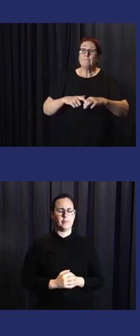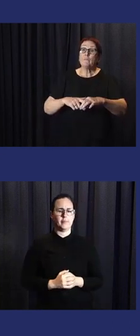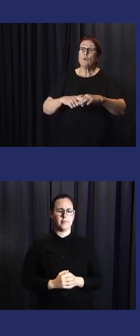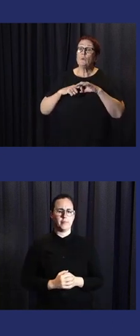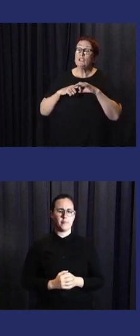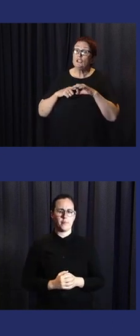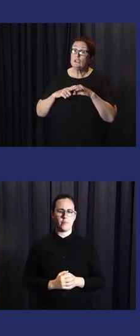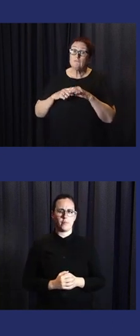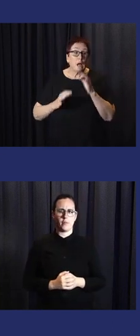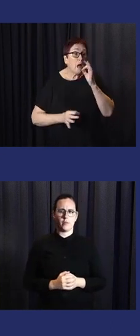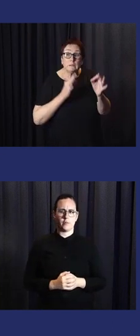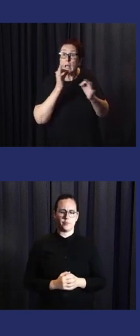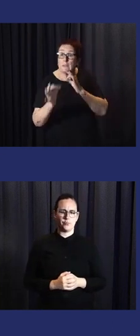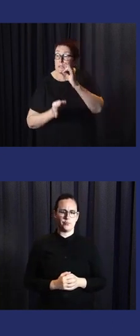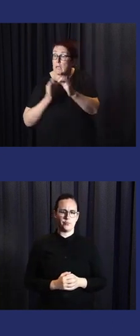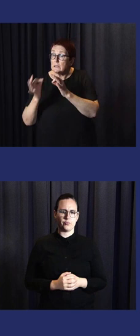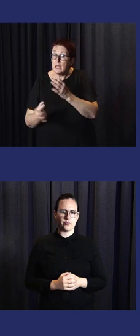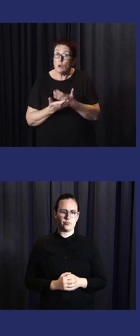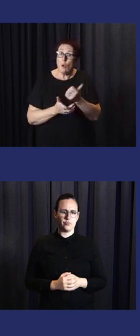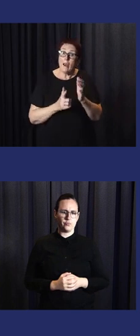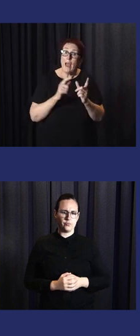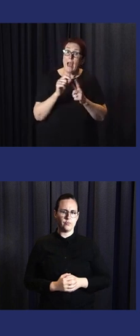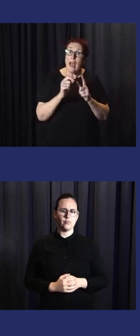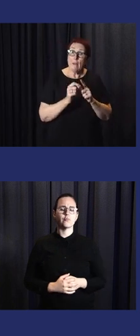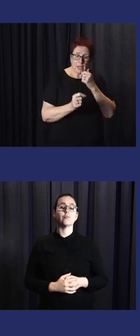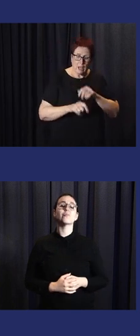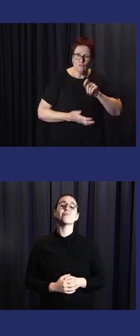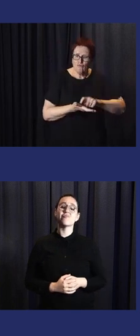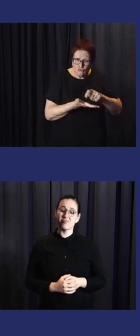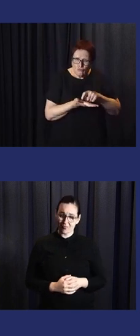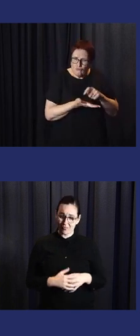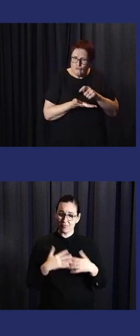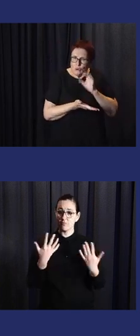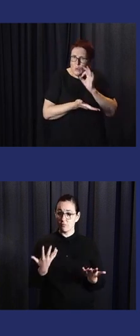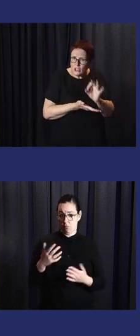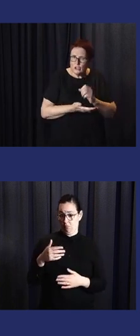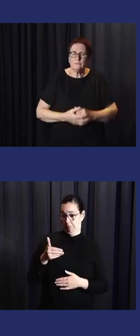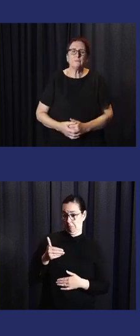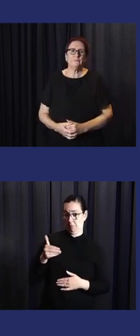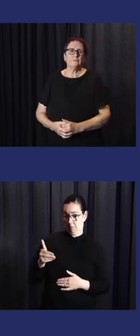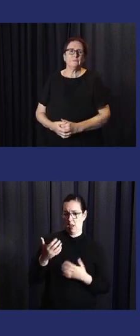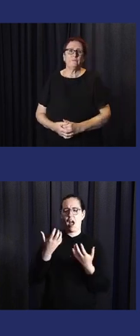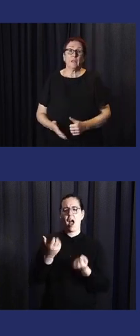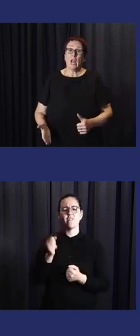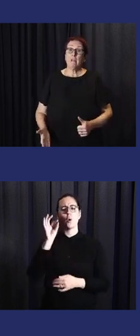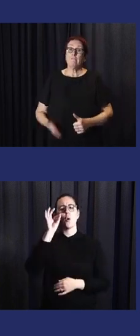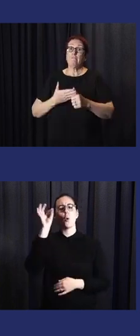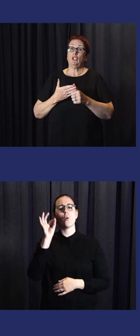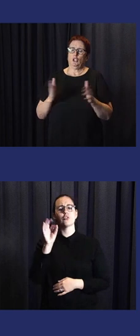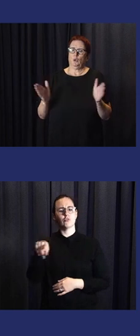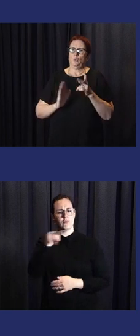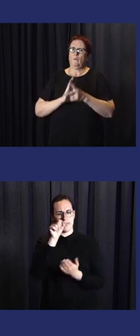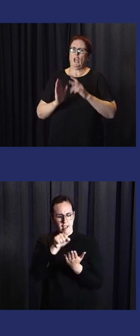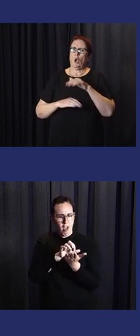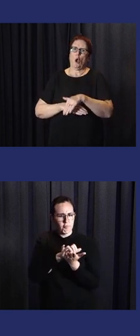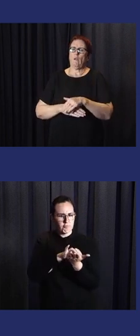We'll start with questions will be asked of our presenters through the app and through the